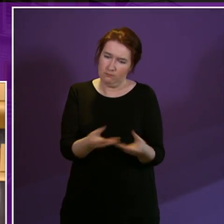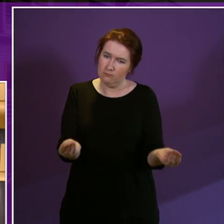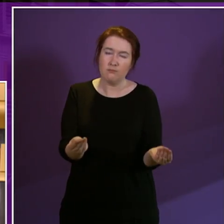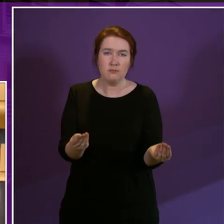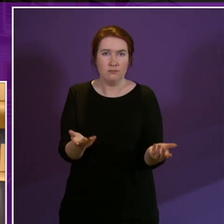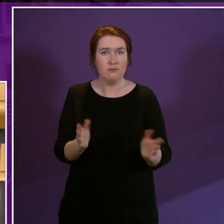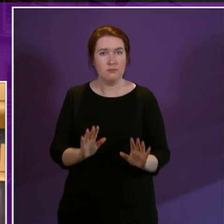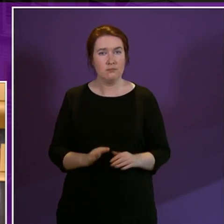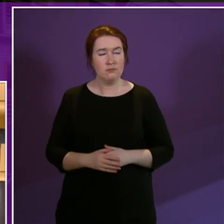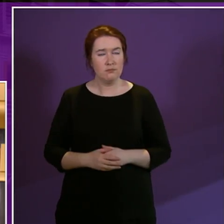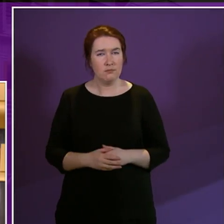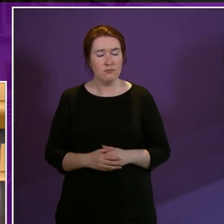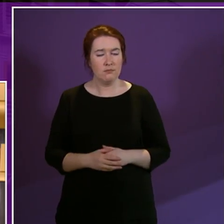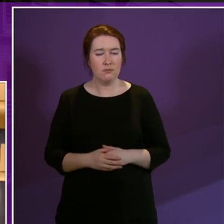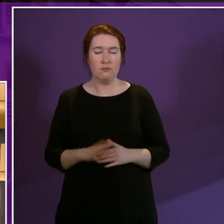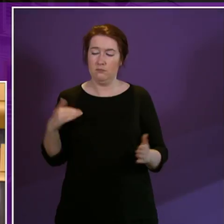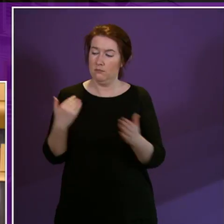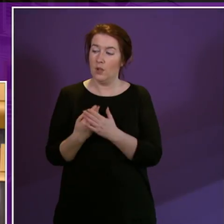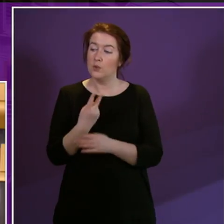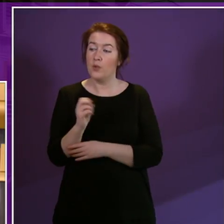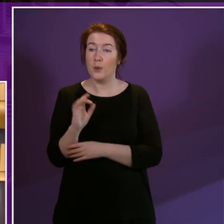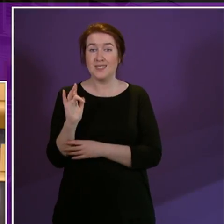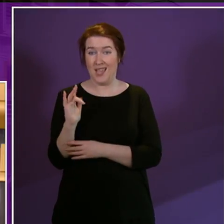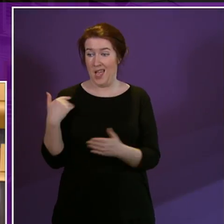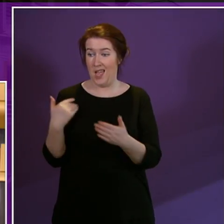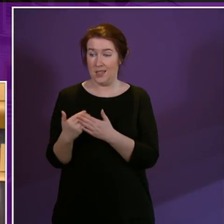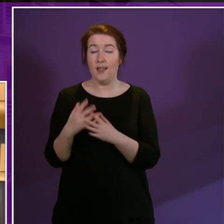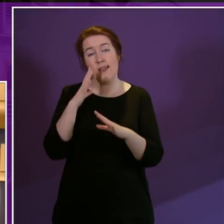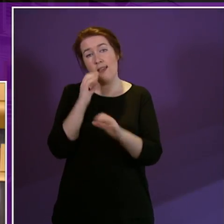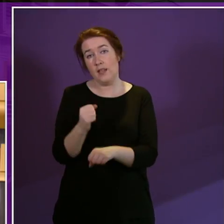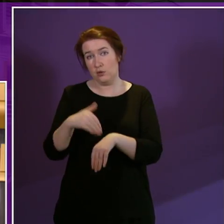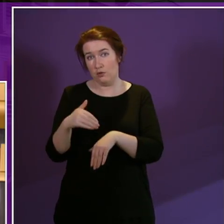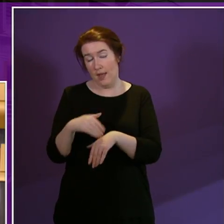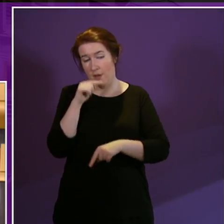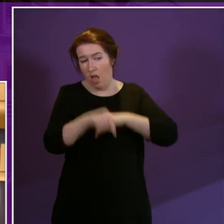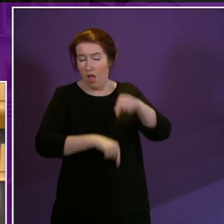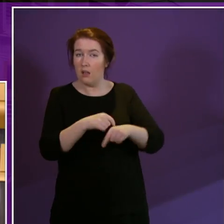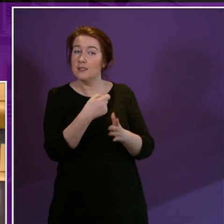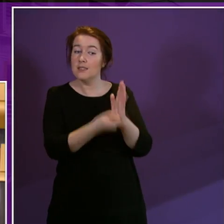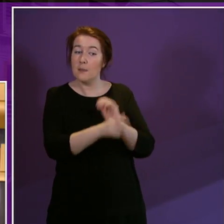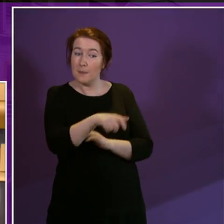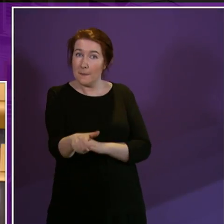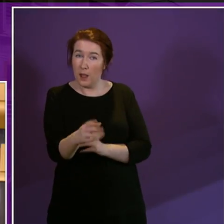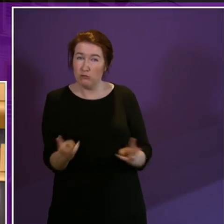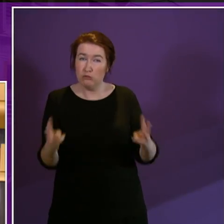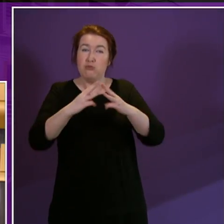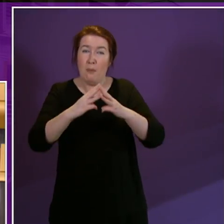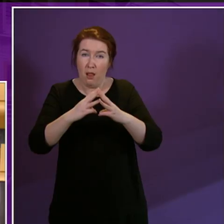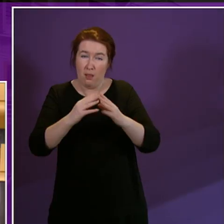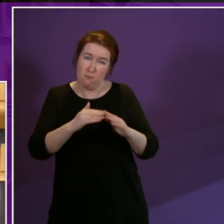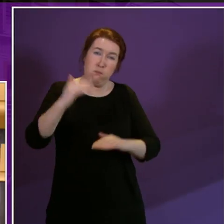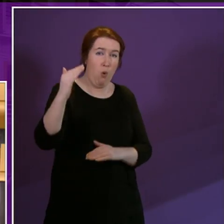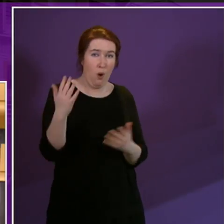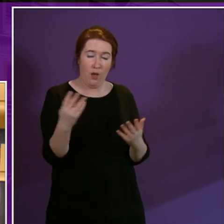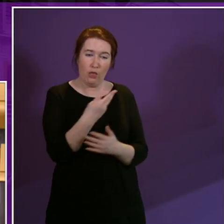face. Since 2010, hate crime towards disabled people has trebled at an